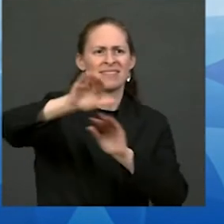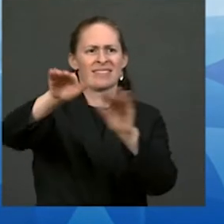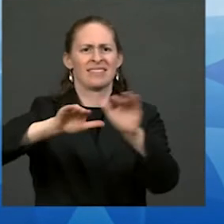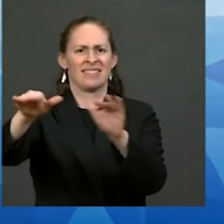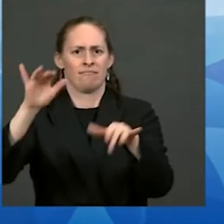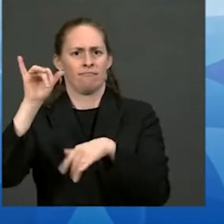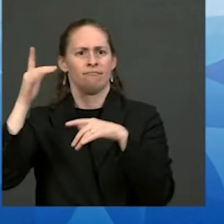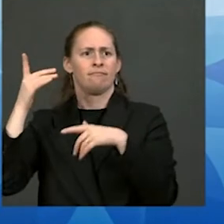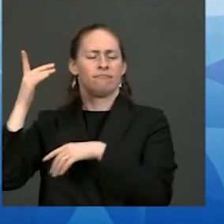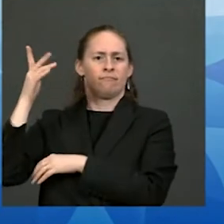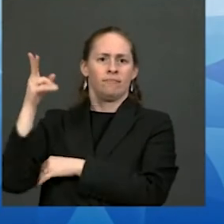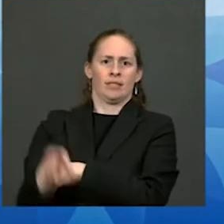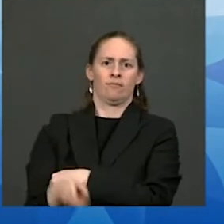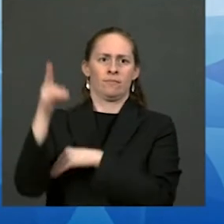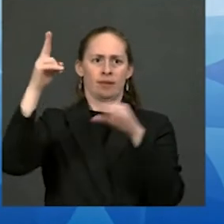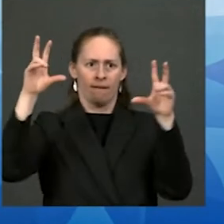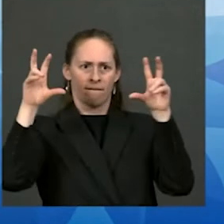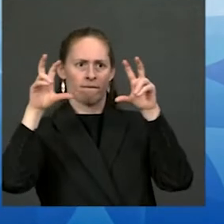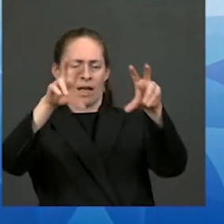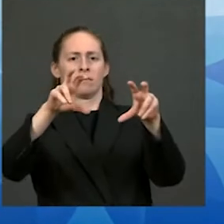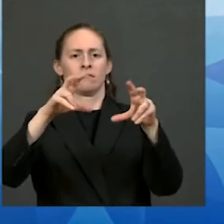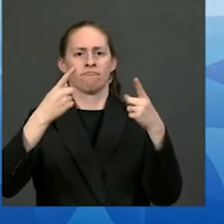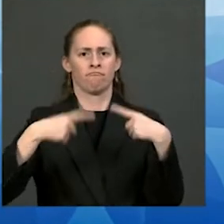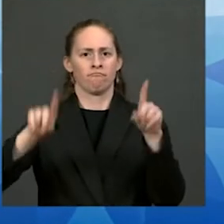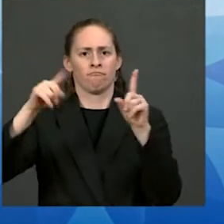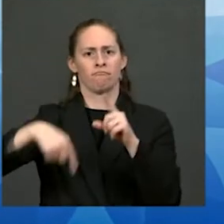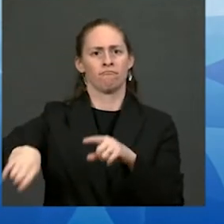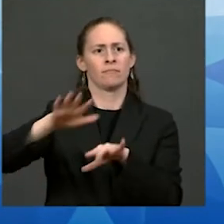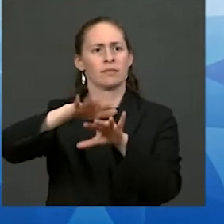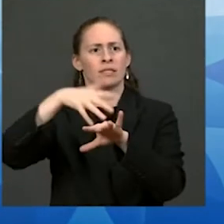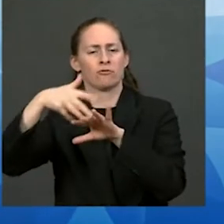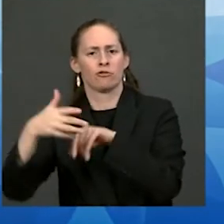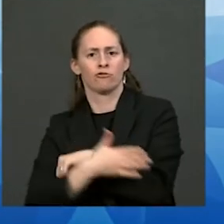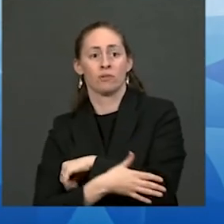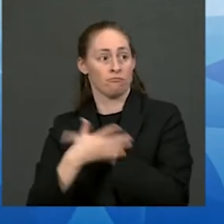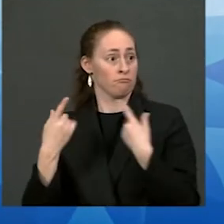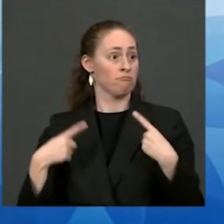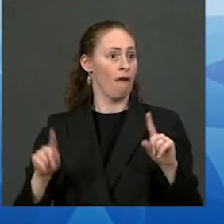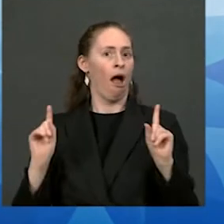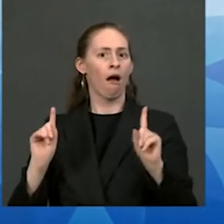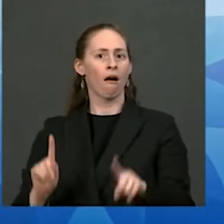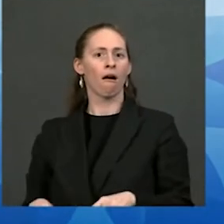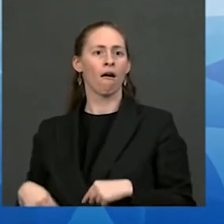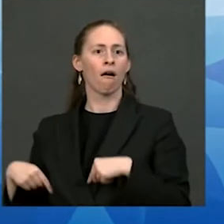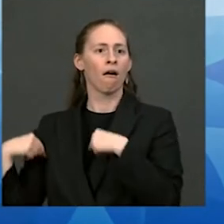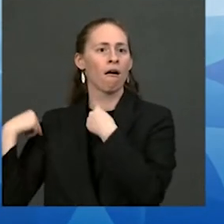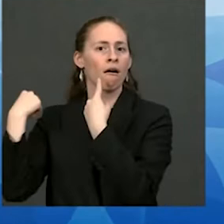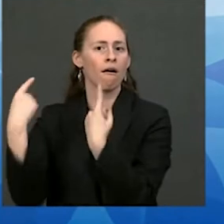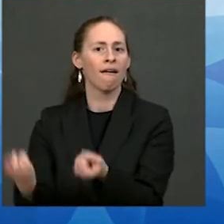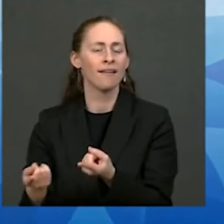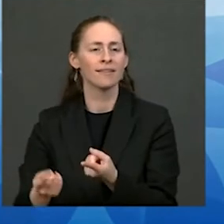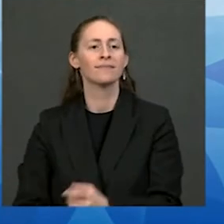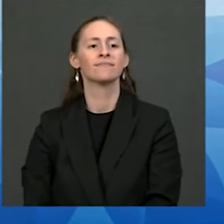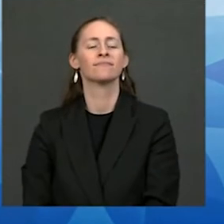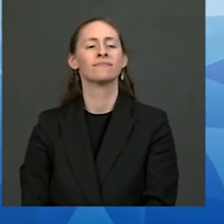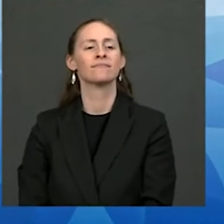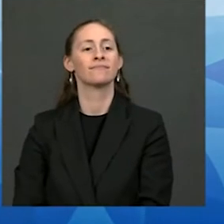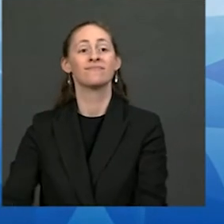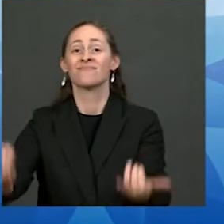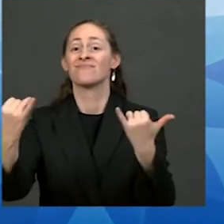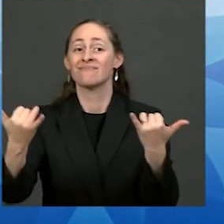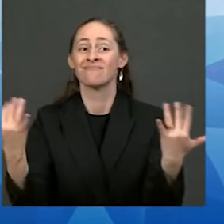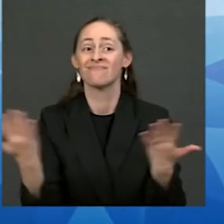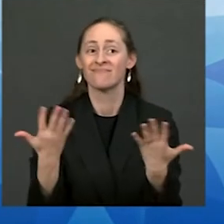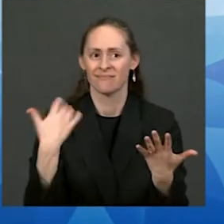of Indian country long overdue now we're taking the next step today I'm signed and I'll certainly sign a